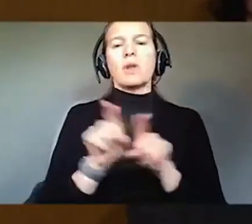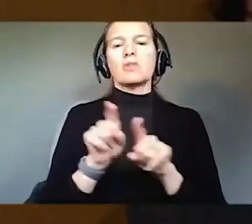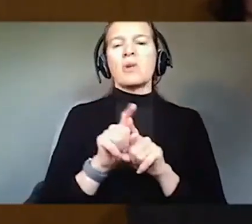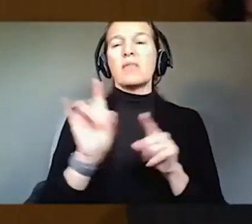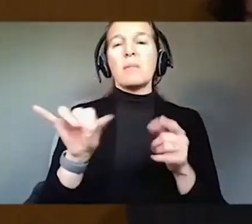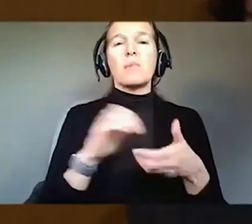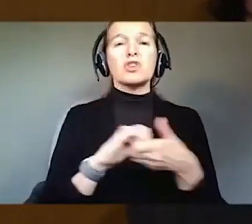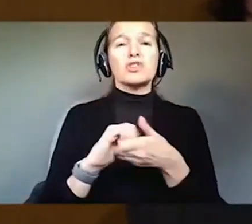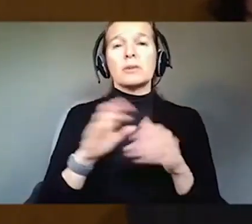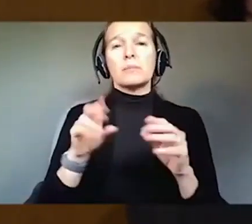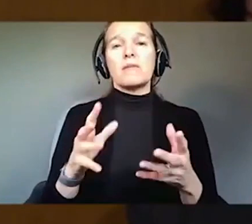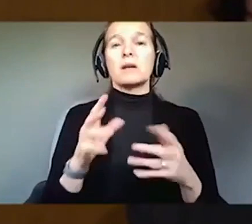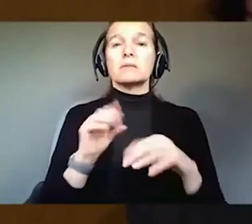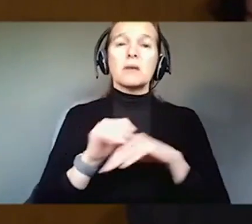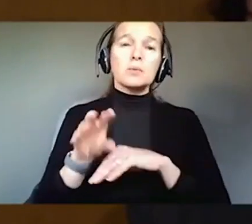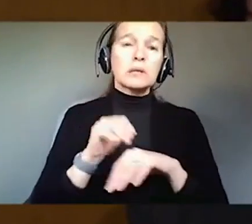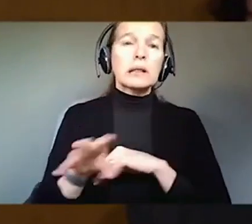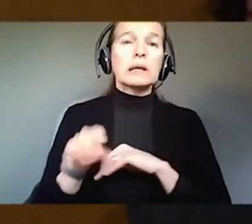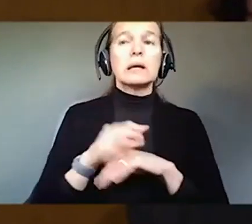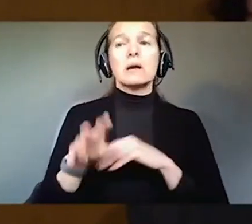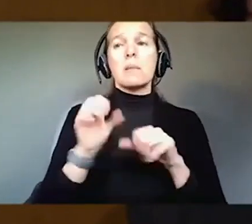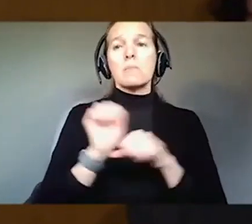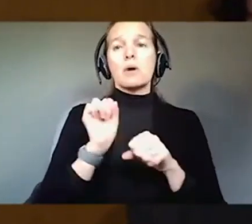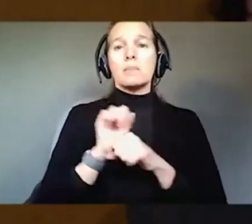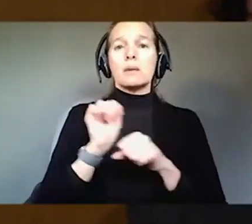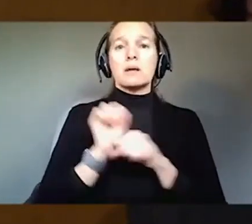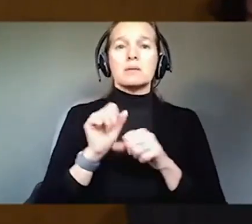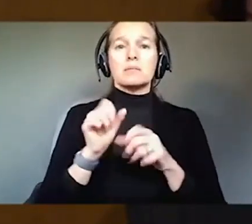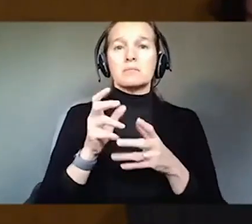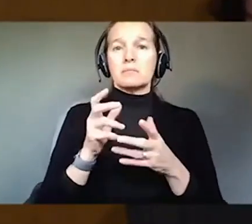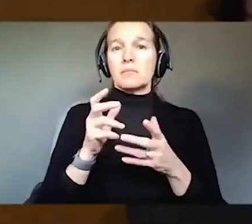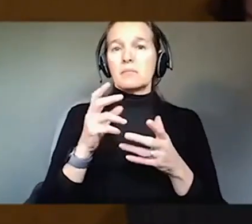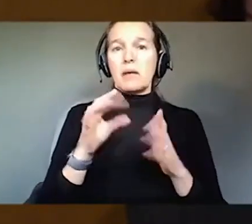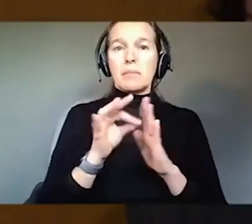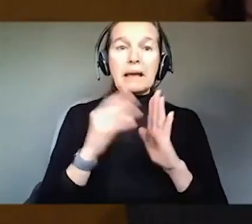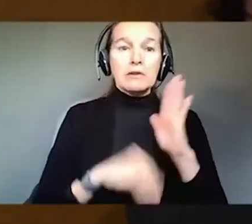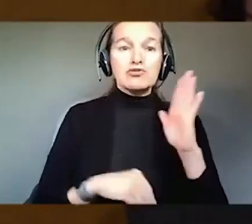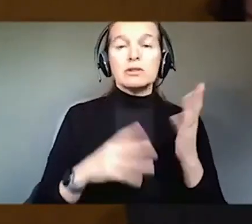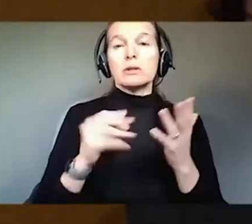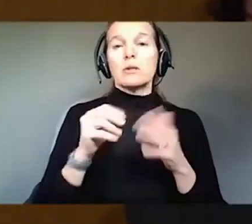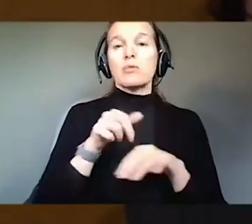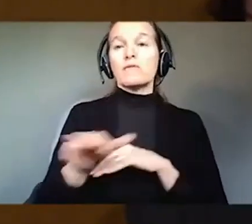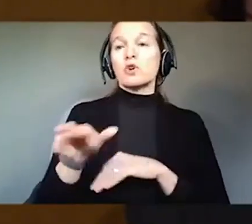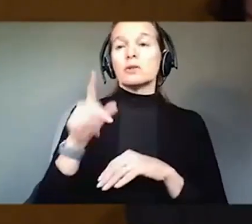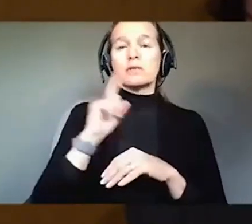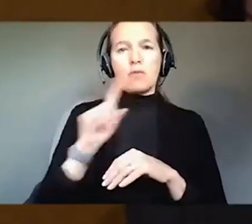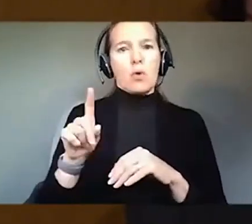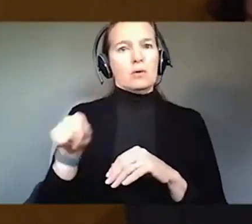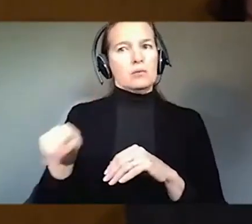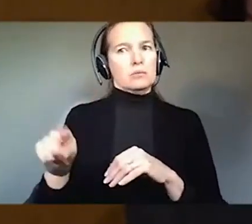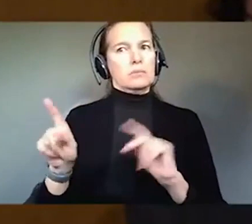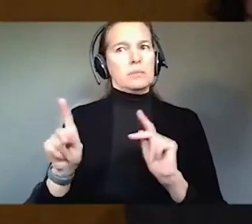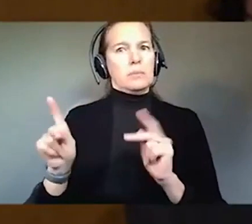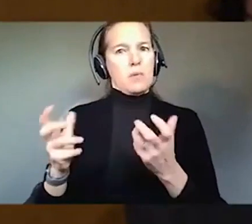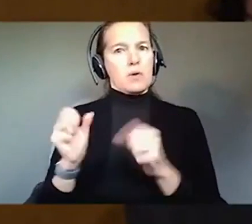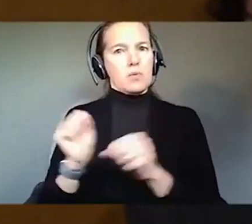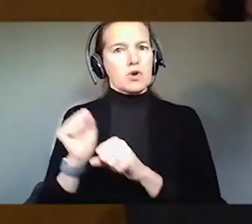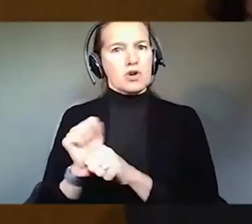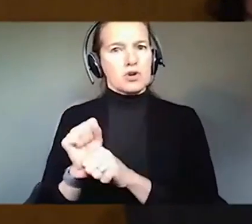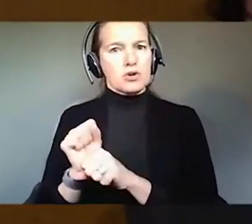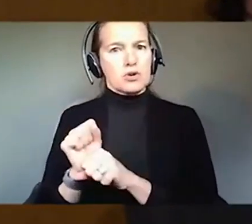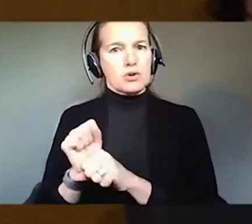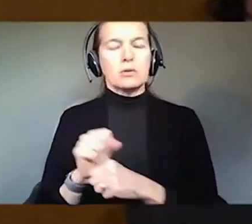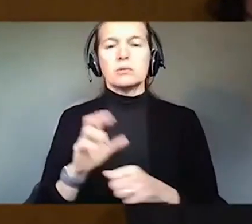counseling, employment information and referrals to individuals with disabilities who want to work. So, it is